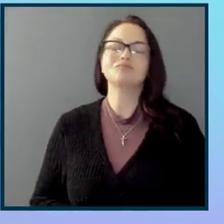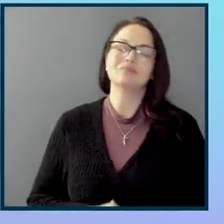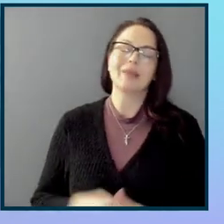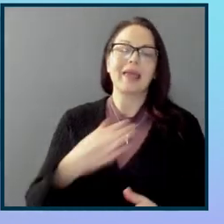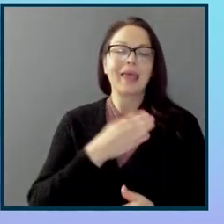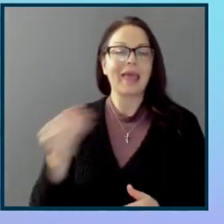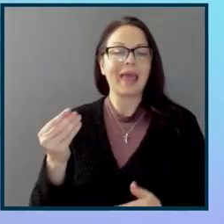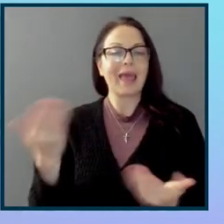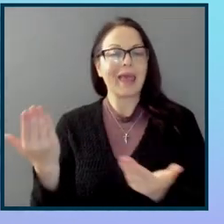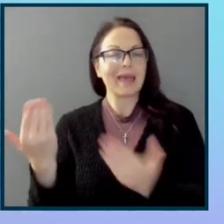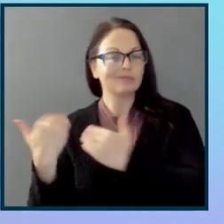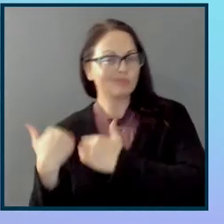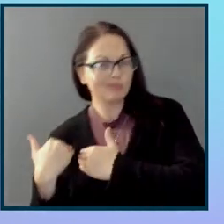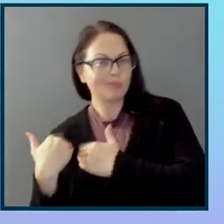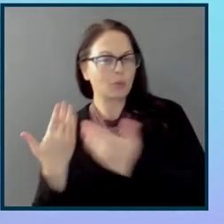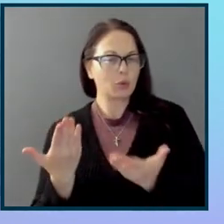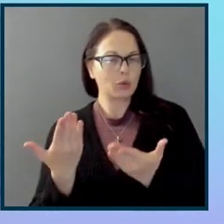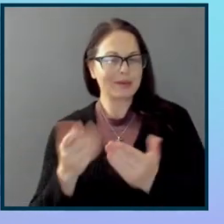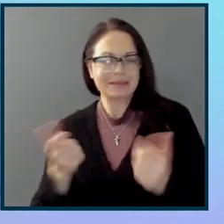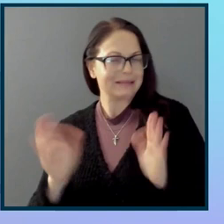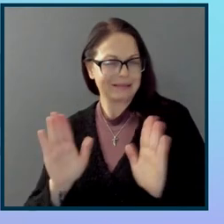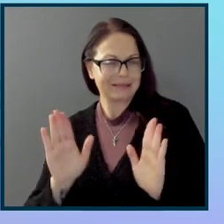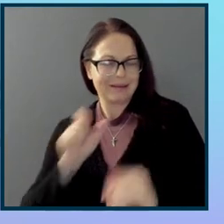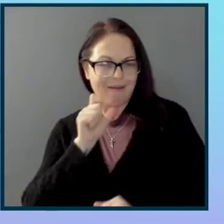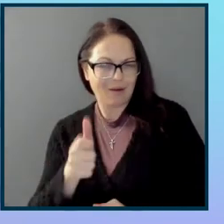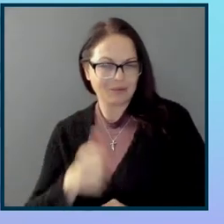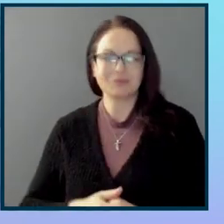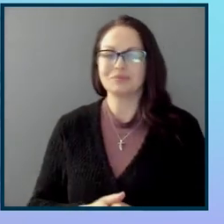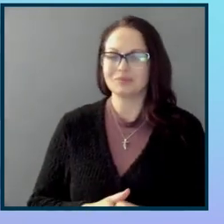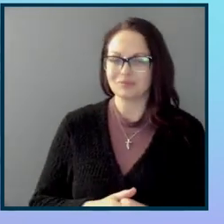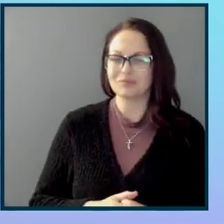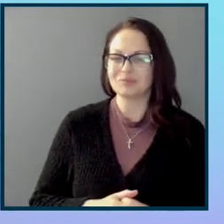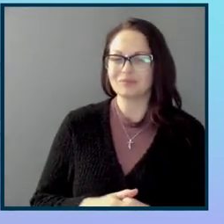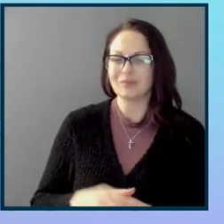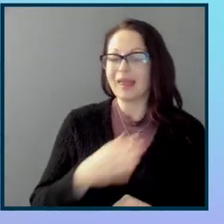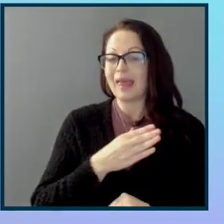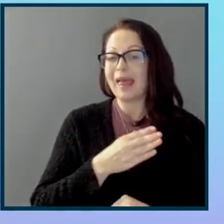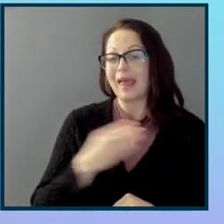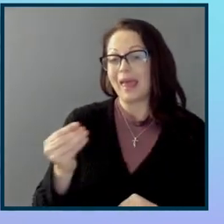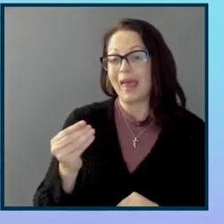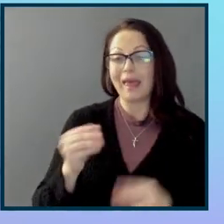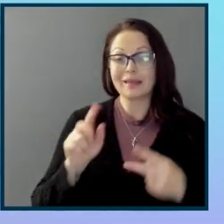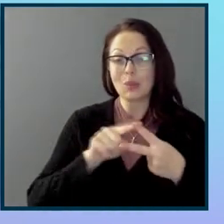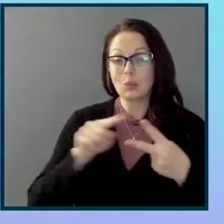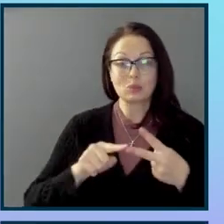burden of making it so. It always surprises me how far those two things put together can get you.